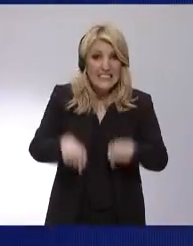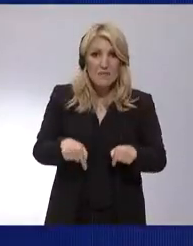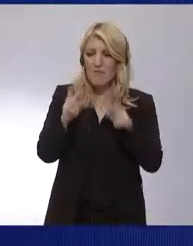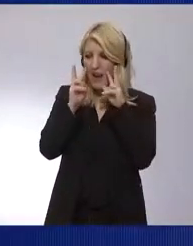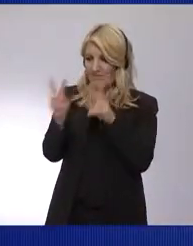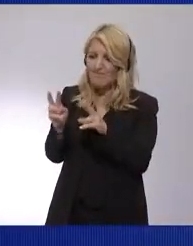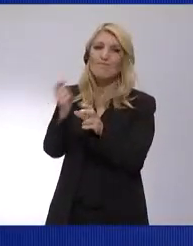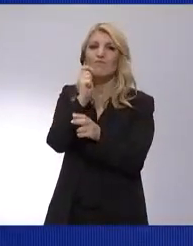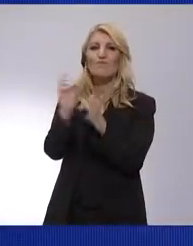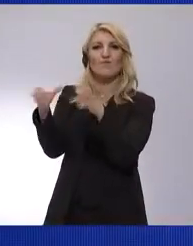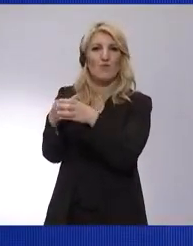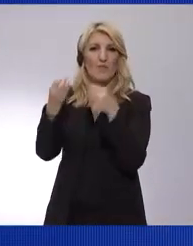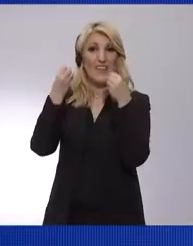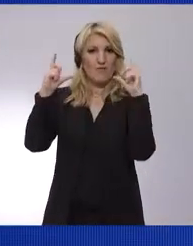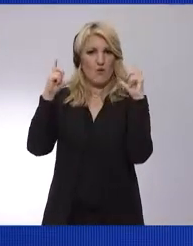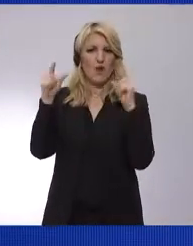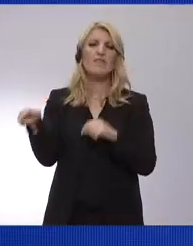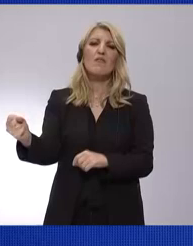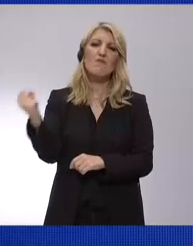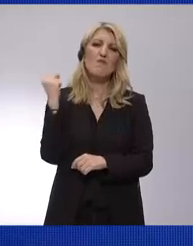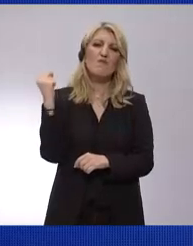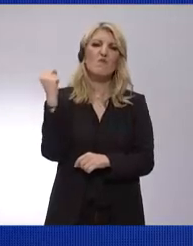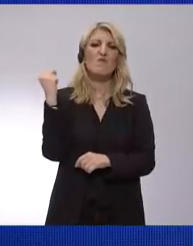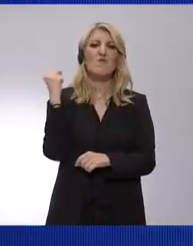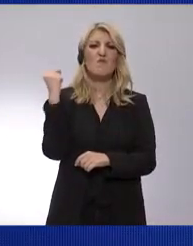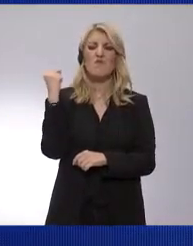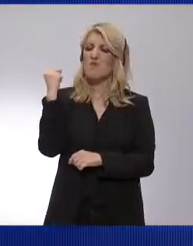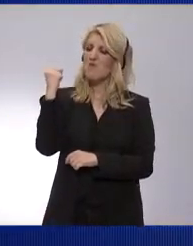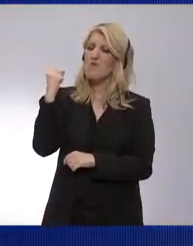EPP is by far the strongest party in Europe.